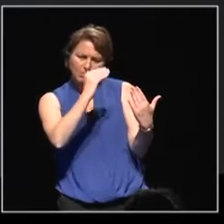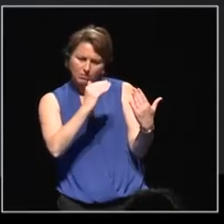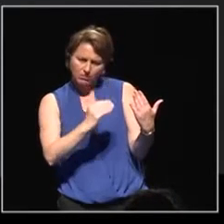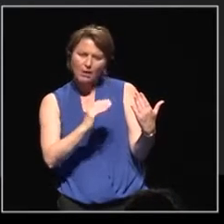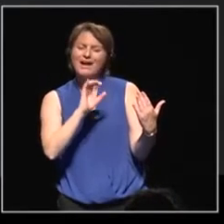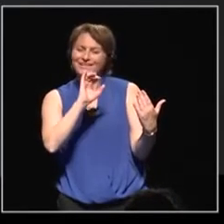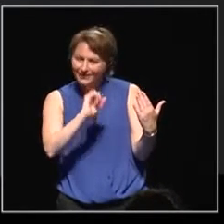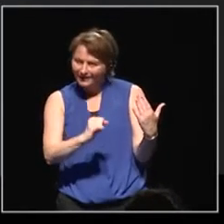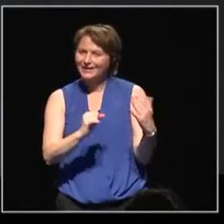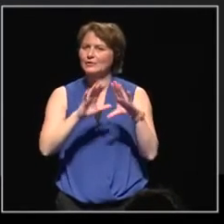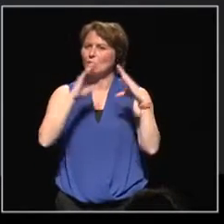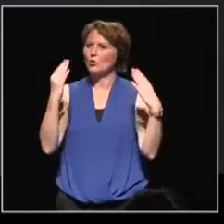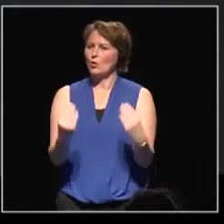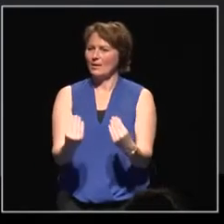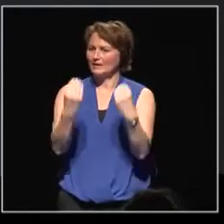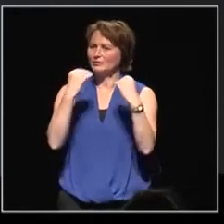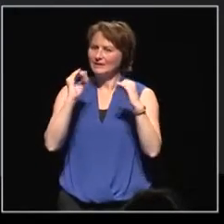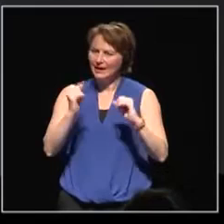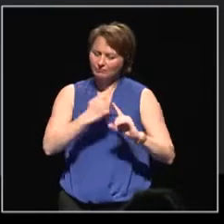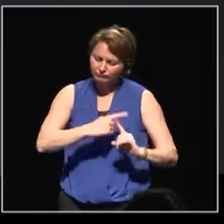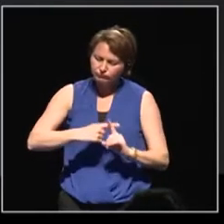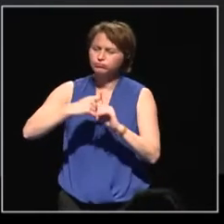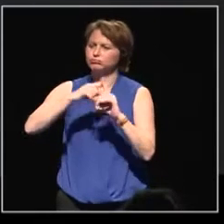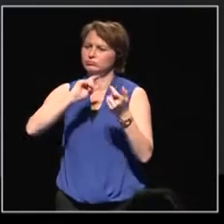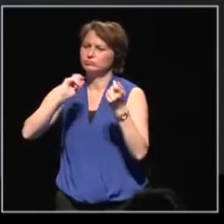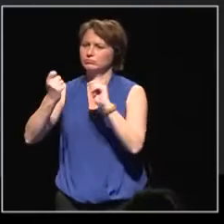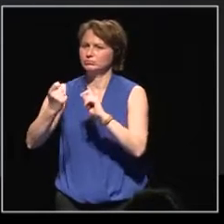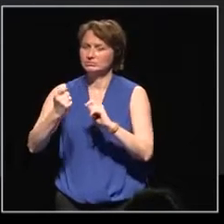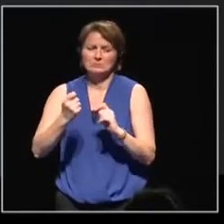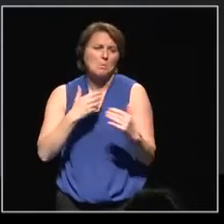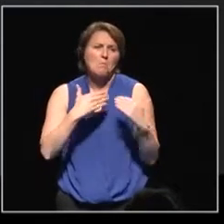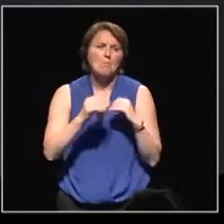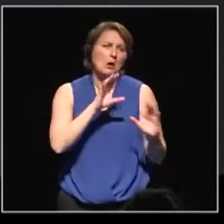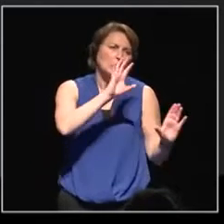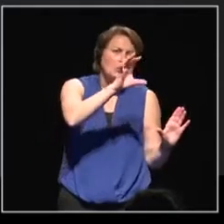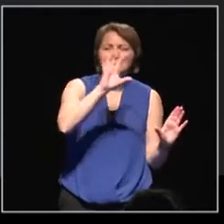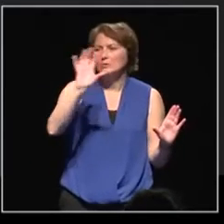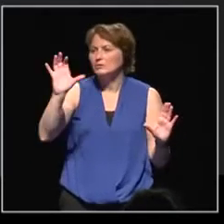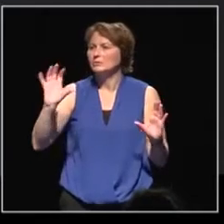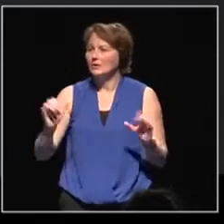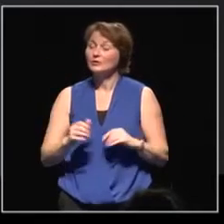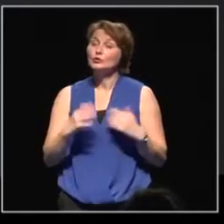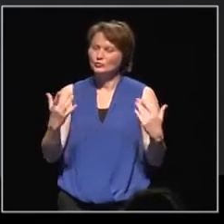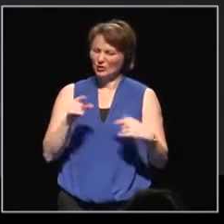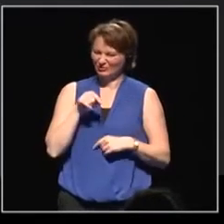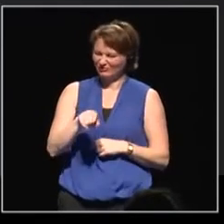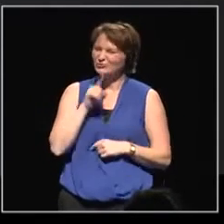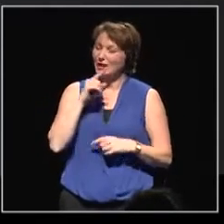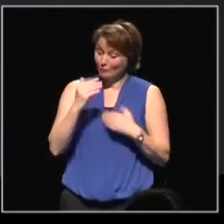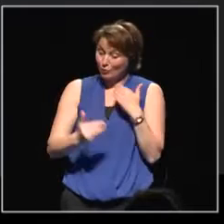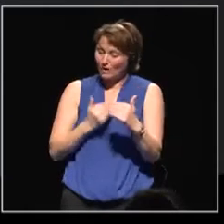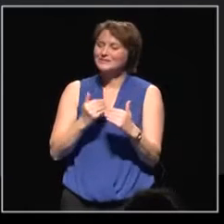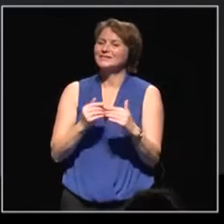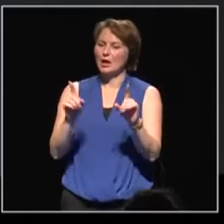of global education in any given country. So we refer to the process as being a peer support and a learning